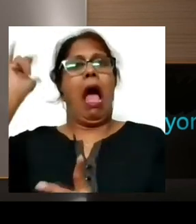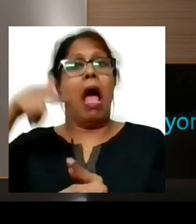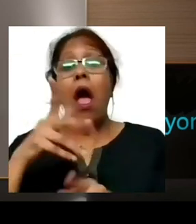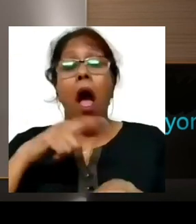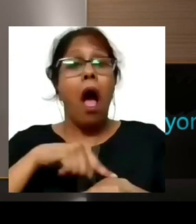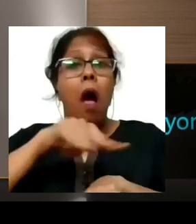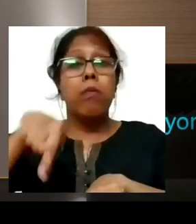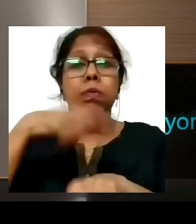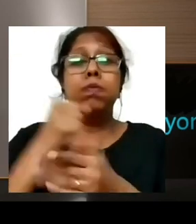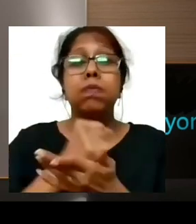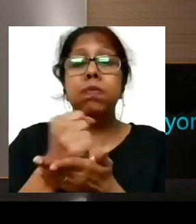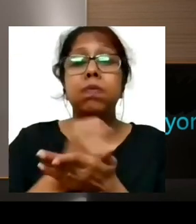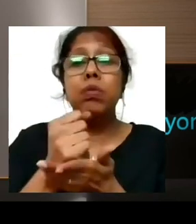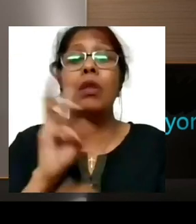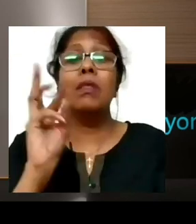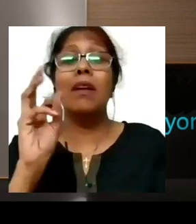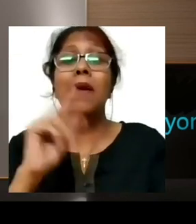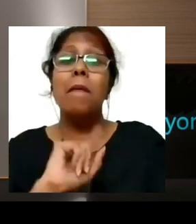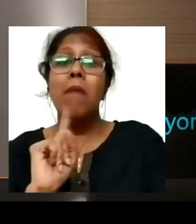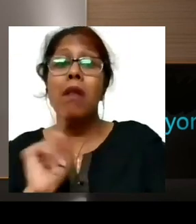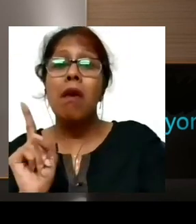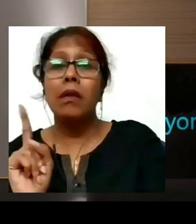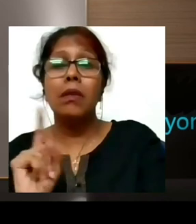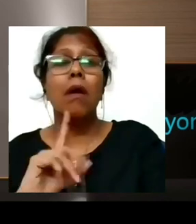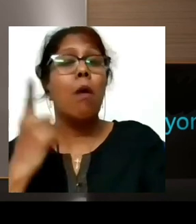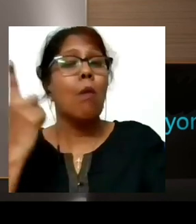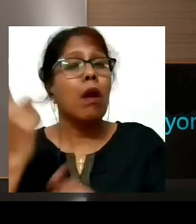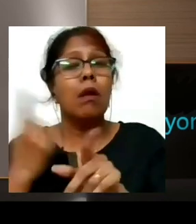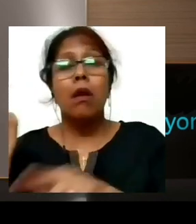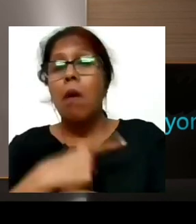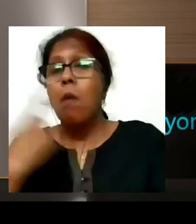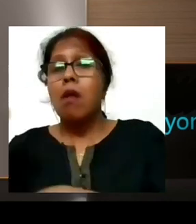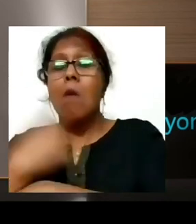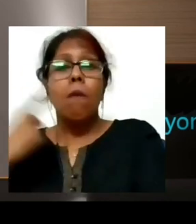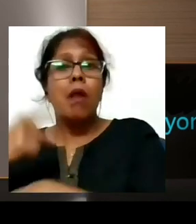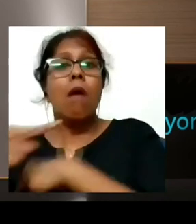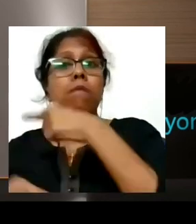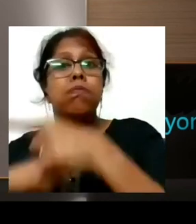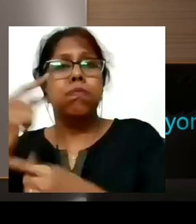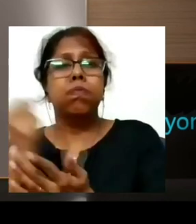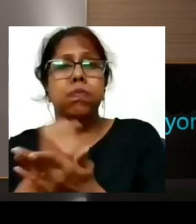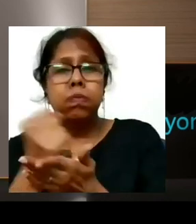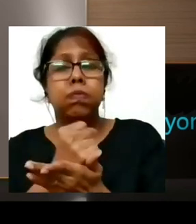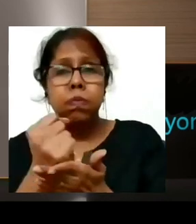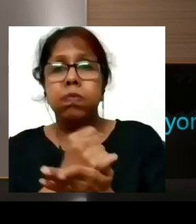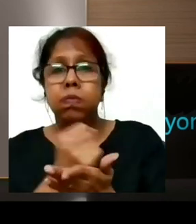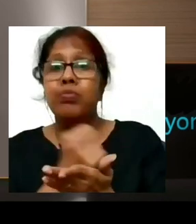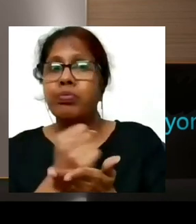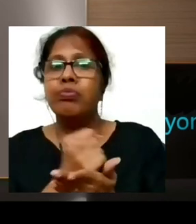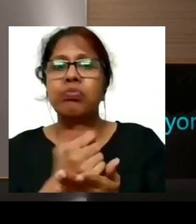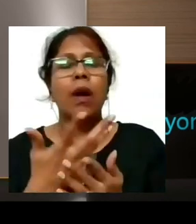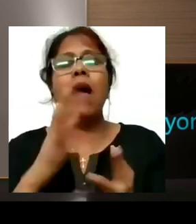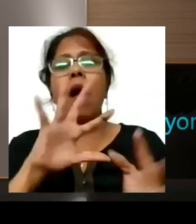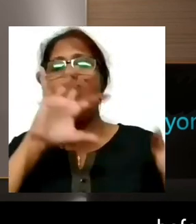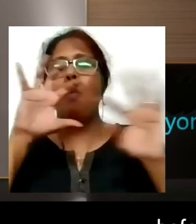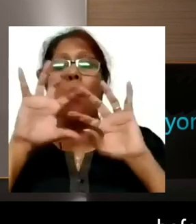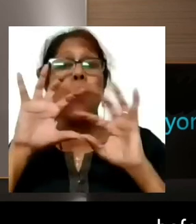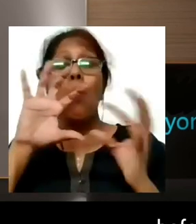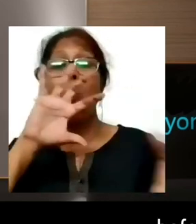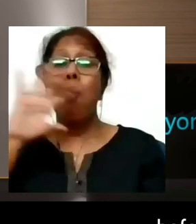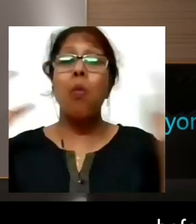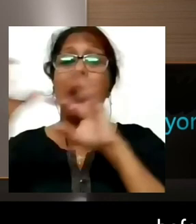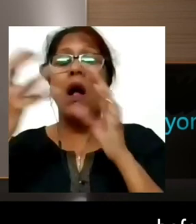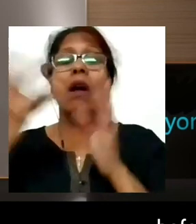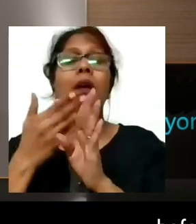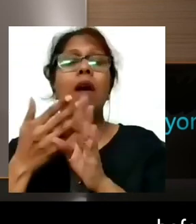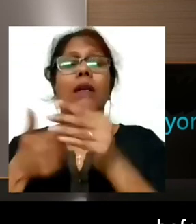day. Sorry, 30 minutes, I'm sorry, 30 minutes every day. And during that time, like before world championships, so before lockdown,